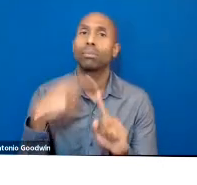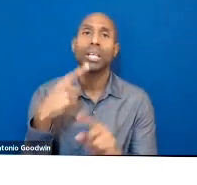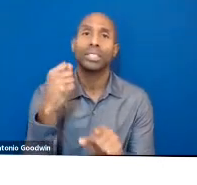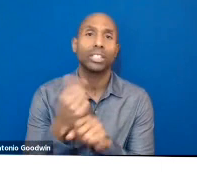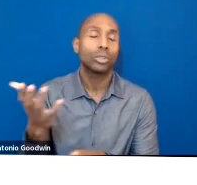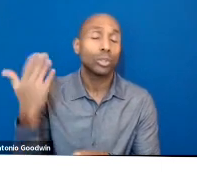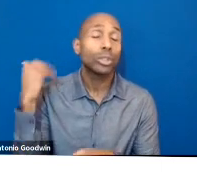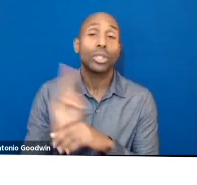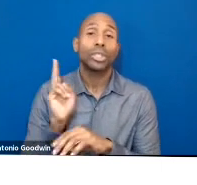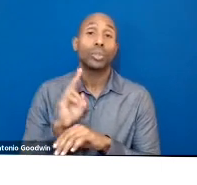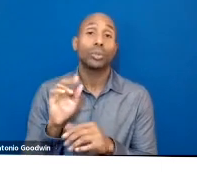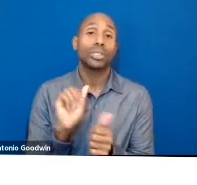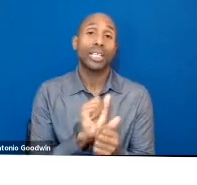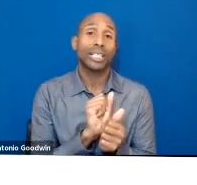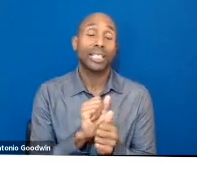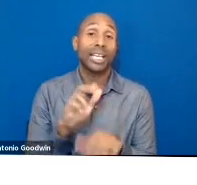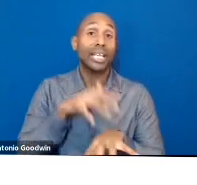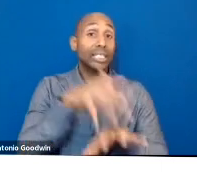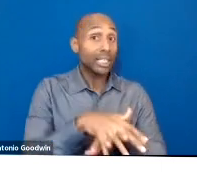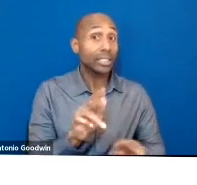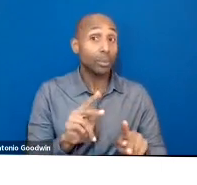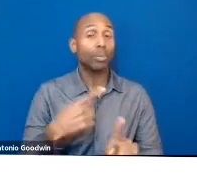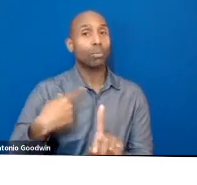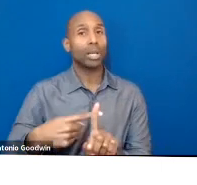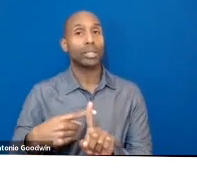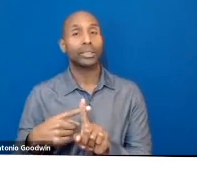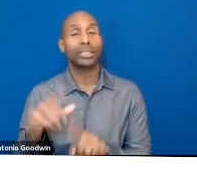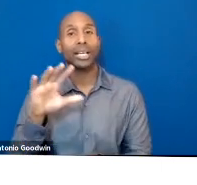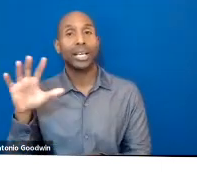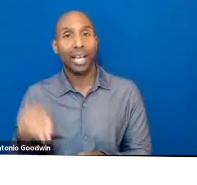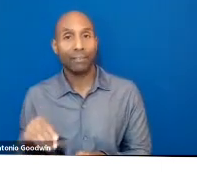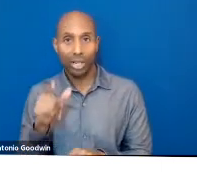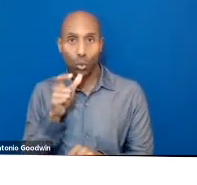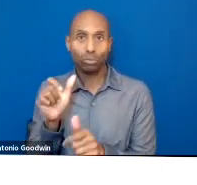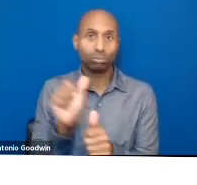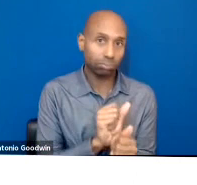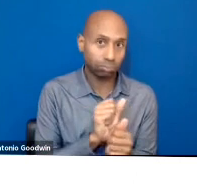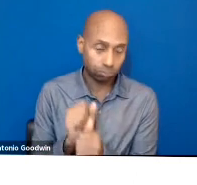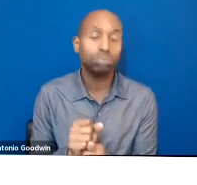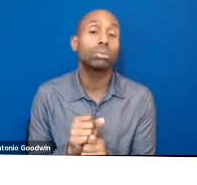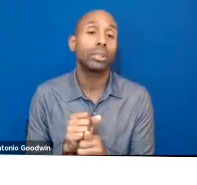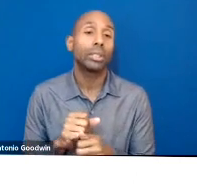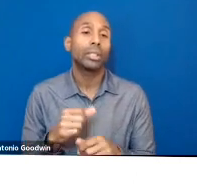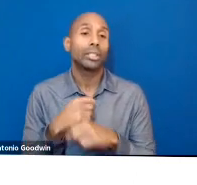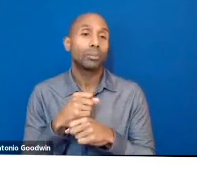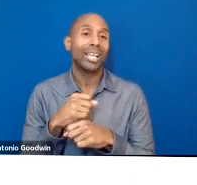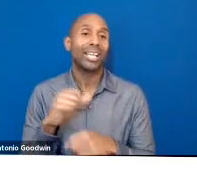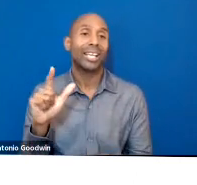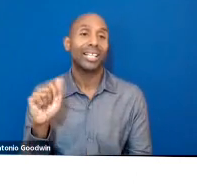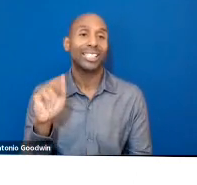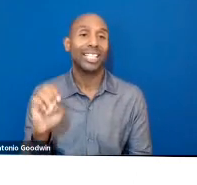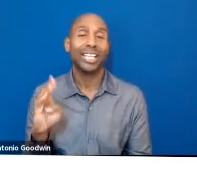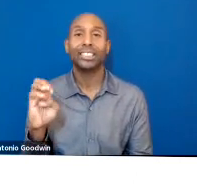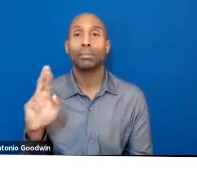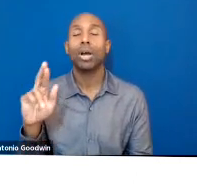bark of trees to make lace-like products completely handmade, completely naturally using what was in the region that